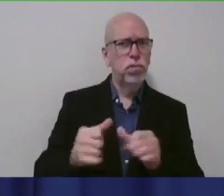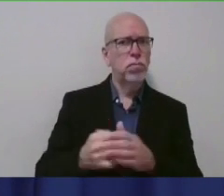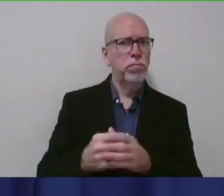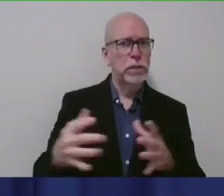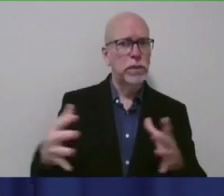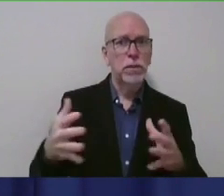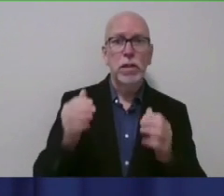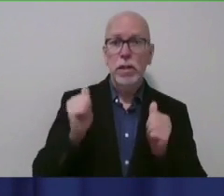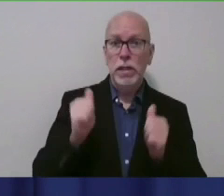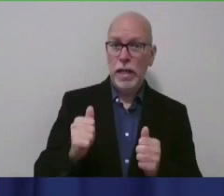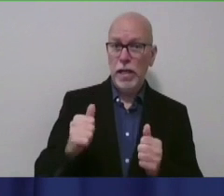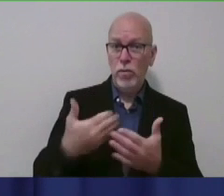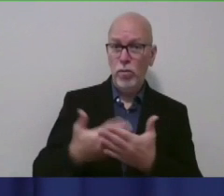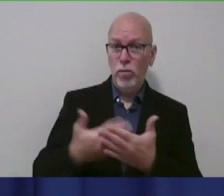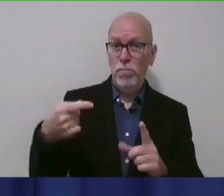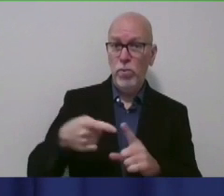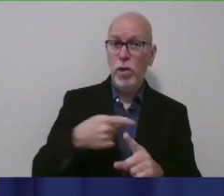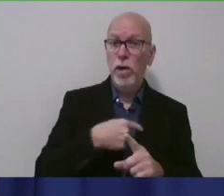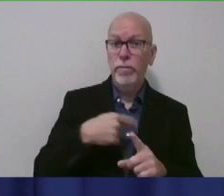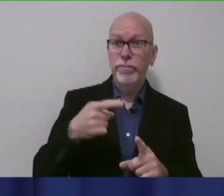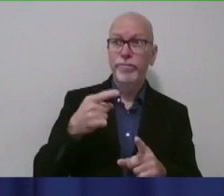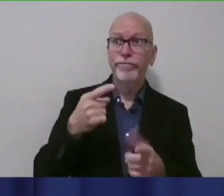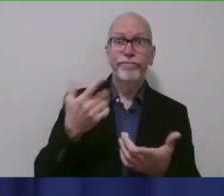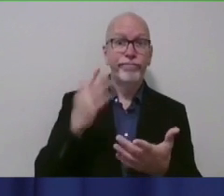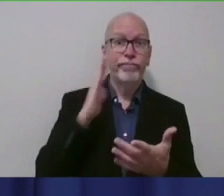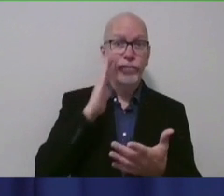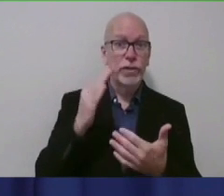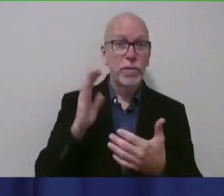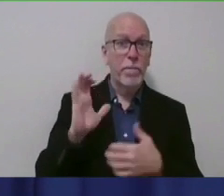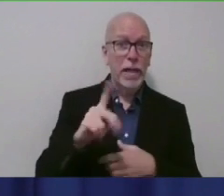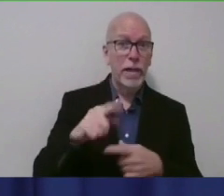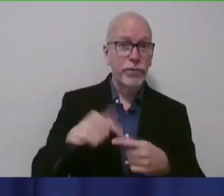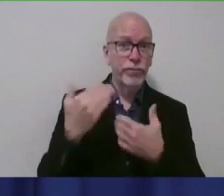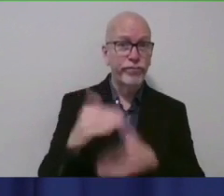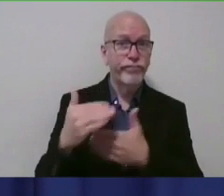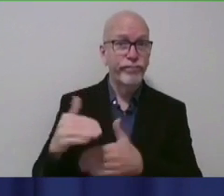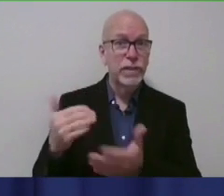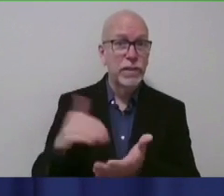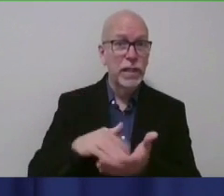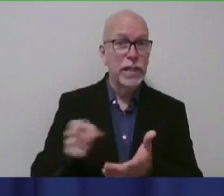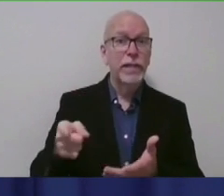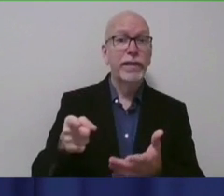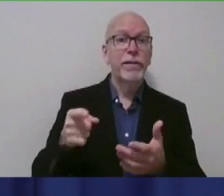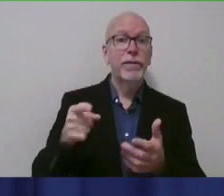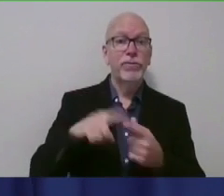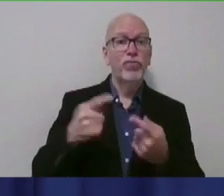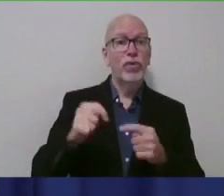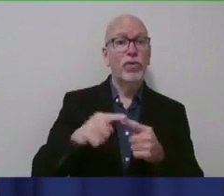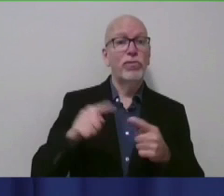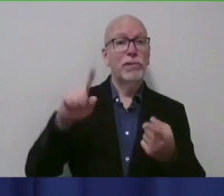point where restrictions are going to be needed again to get cases back down?